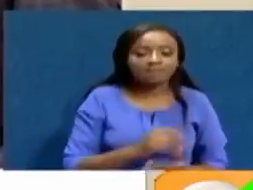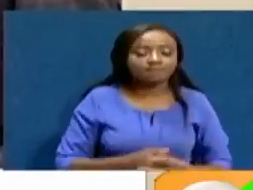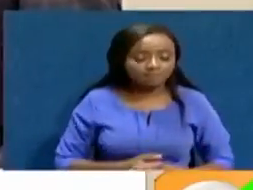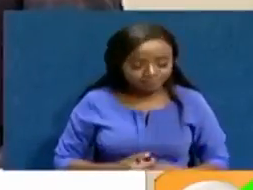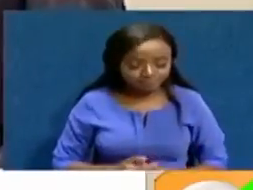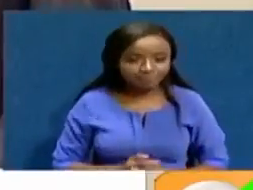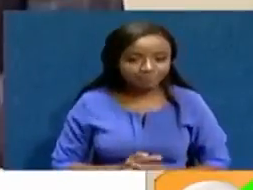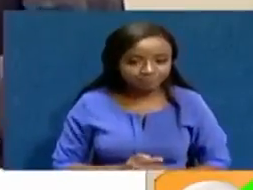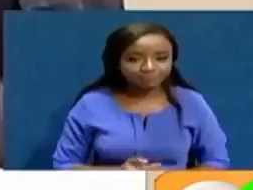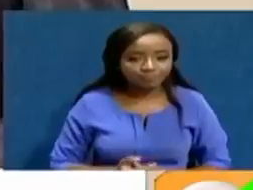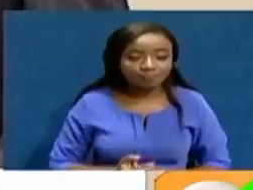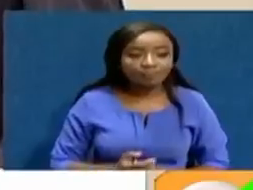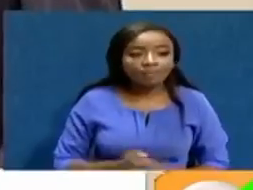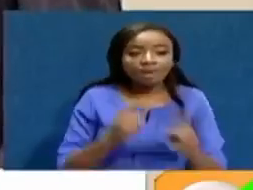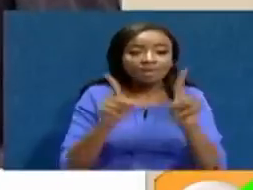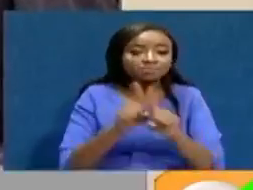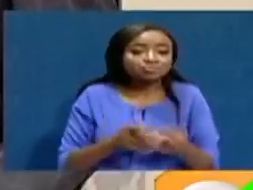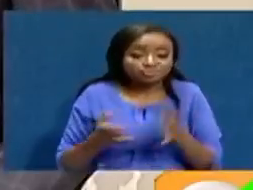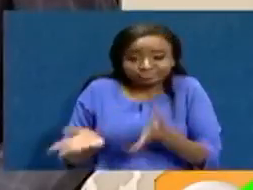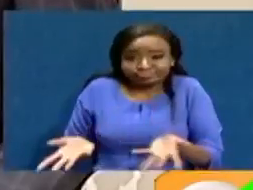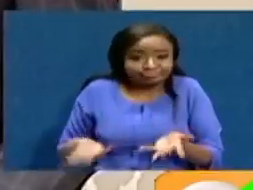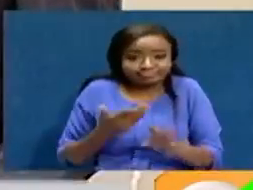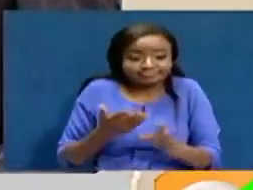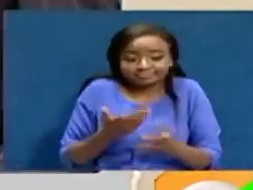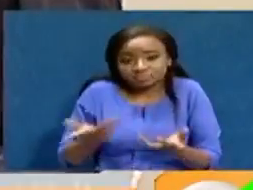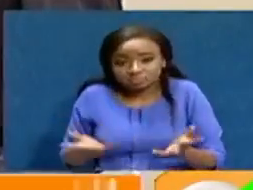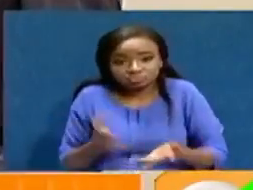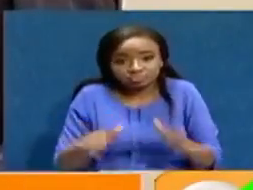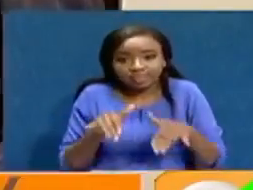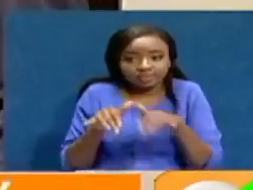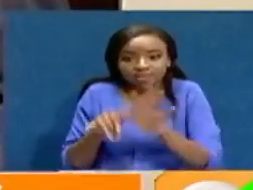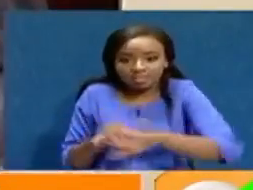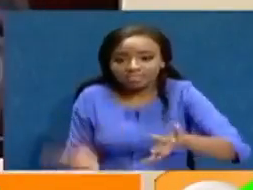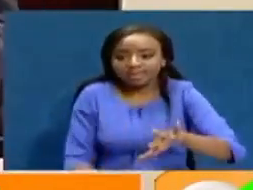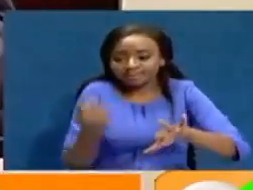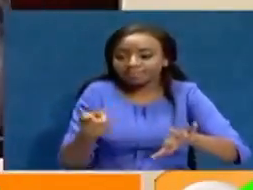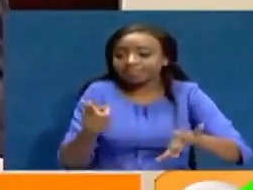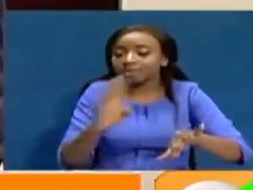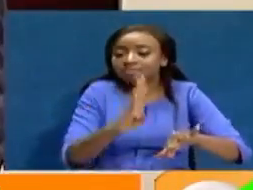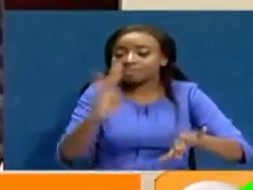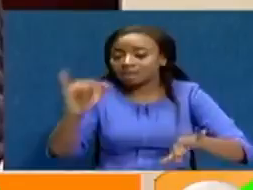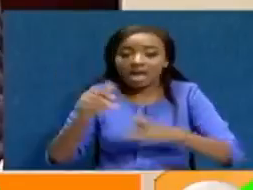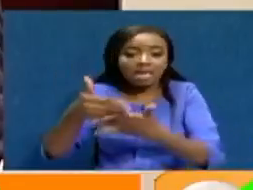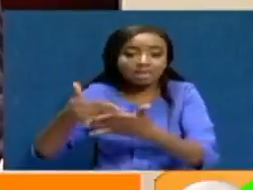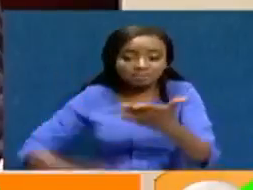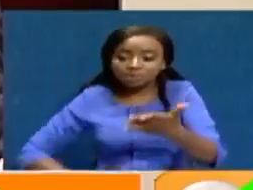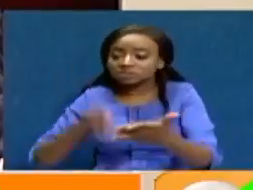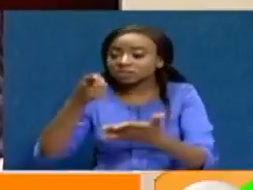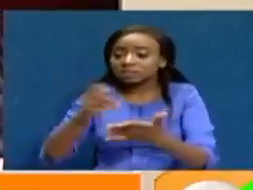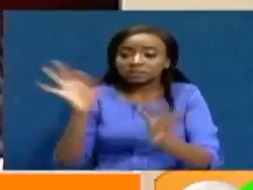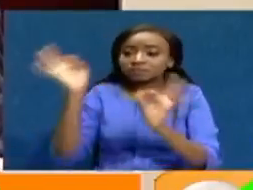left the commission. And now we have the BBI report that has also come up with some very progressive